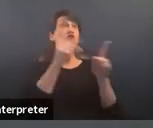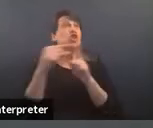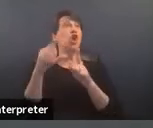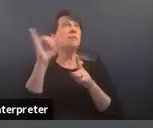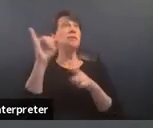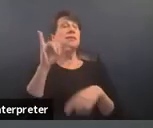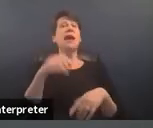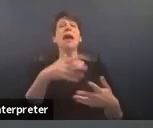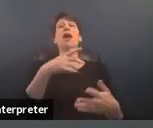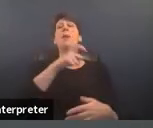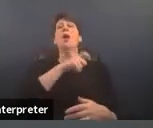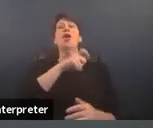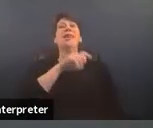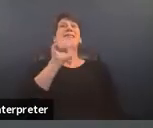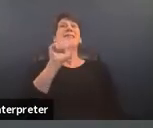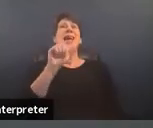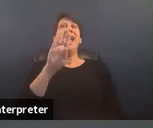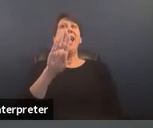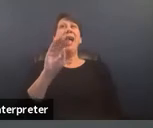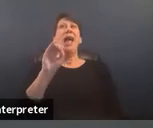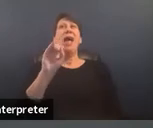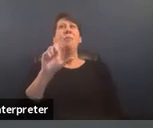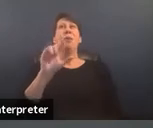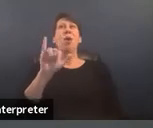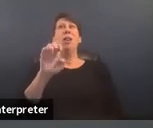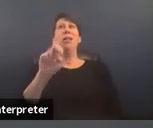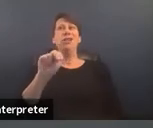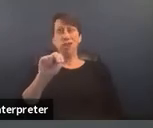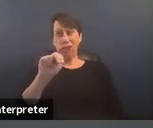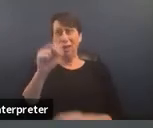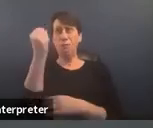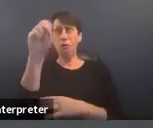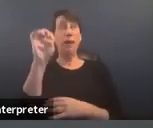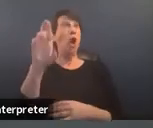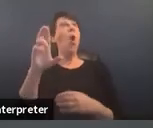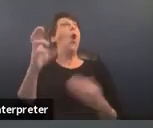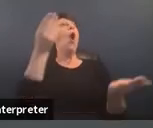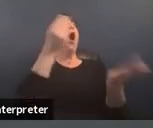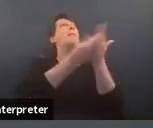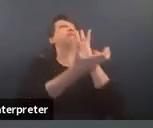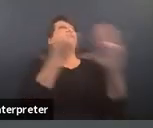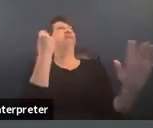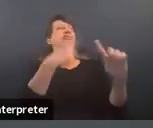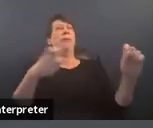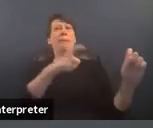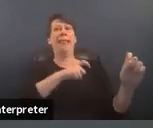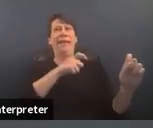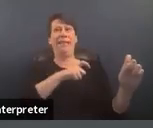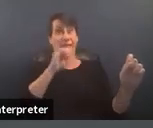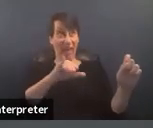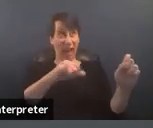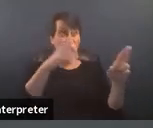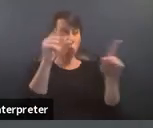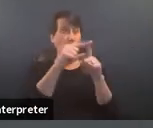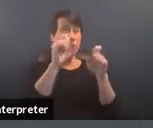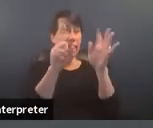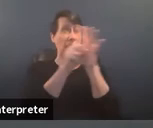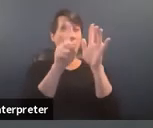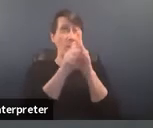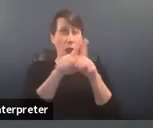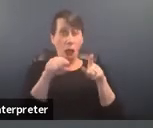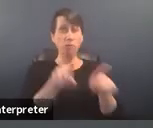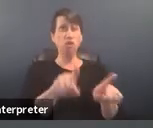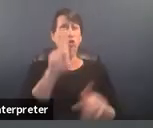abolition movements um or defunding the police right so these are some terms that really came up um across